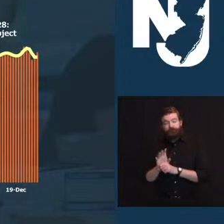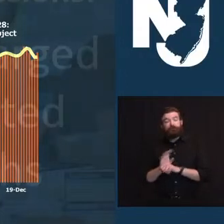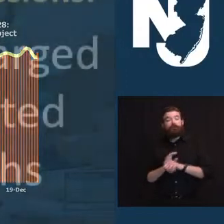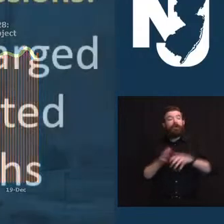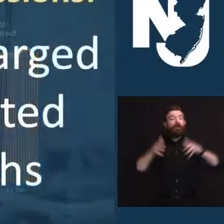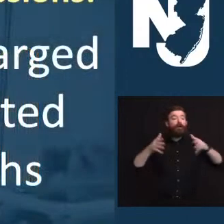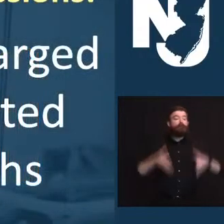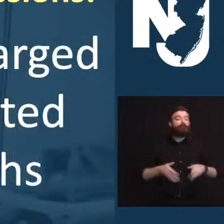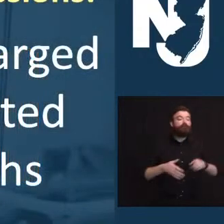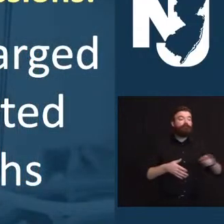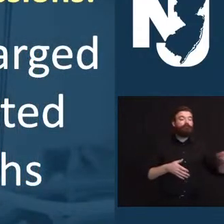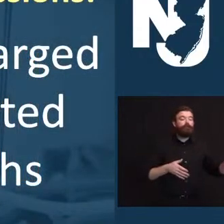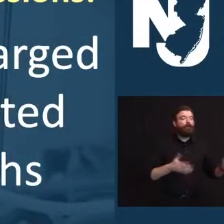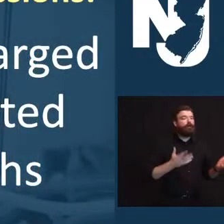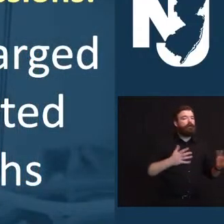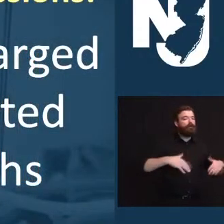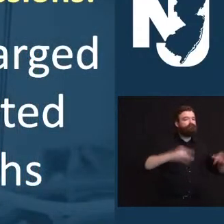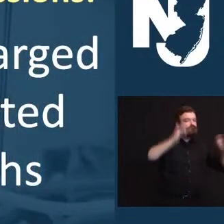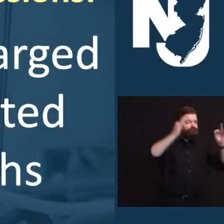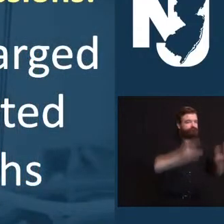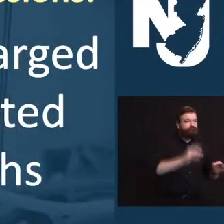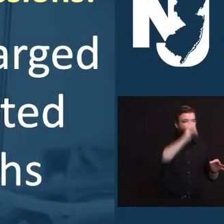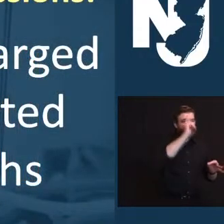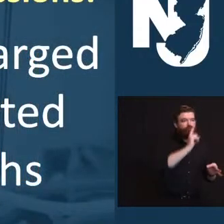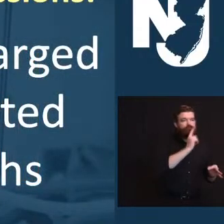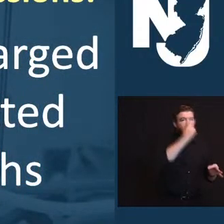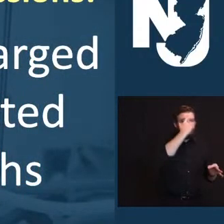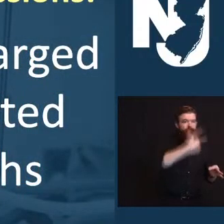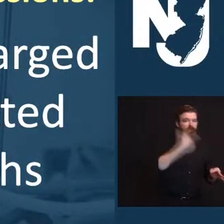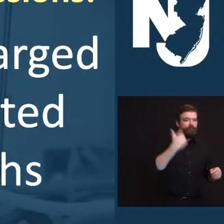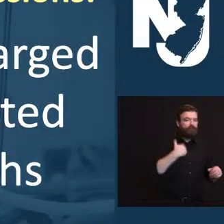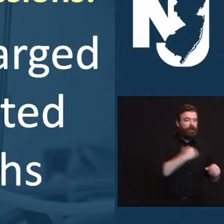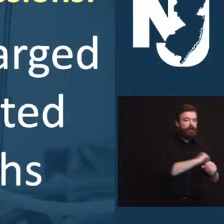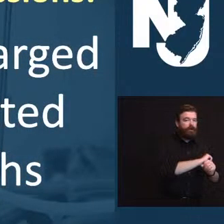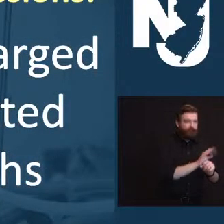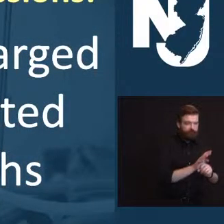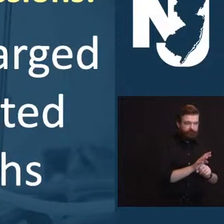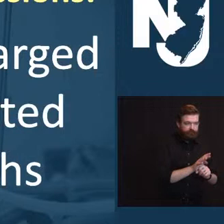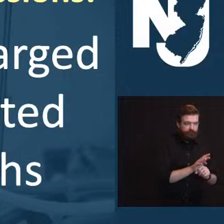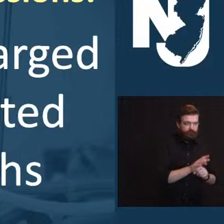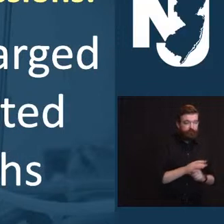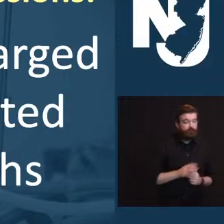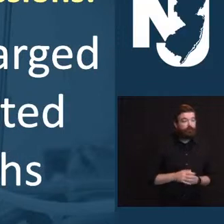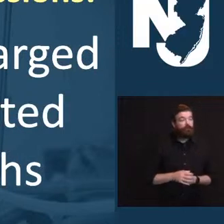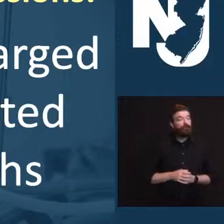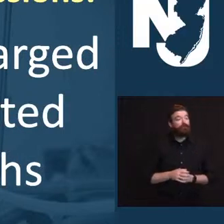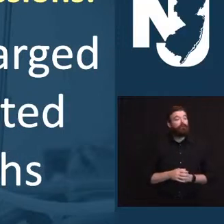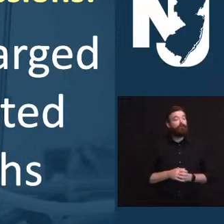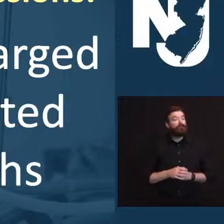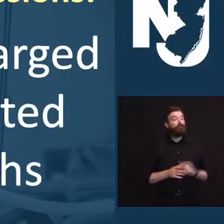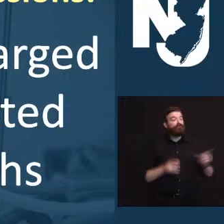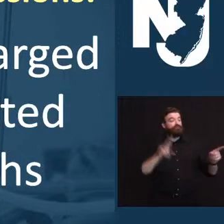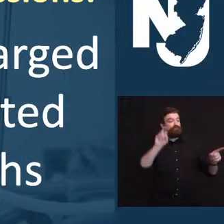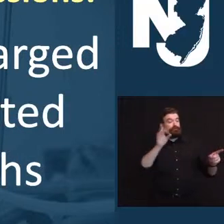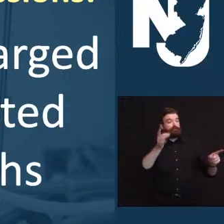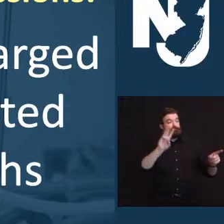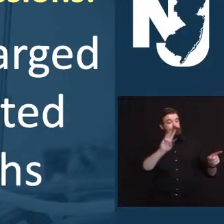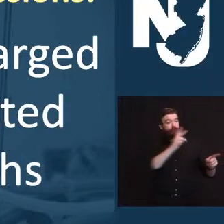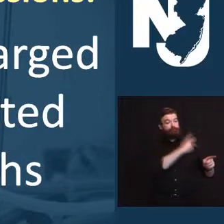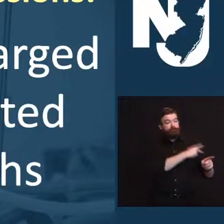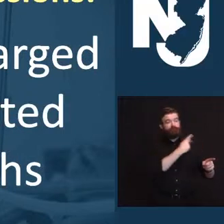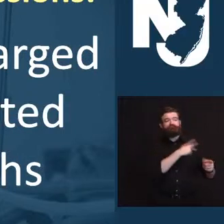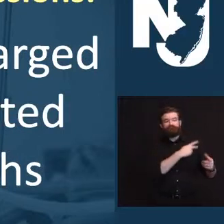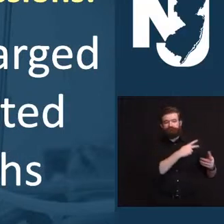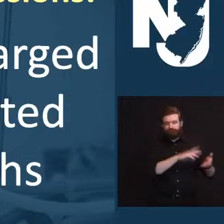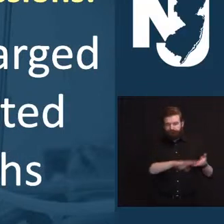yesterday, 286 live patients were discharged, while 396 patients were admitted.